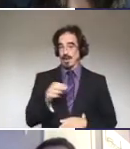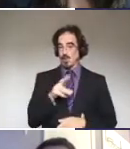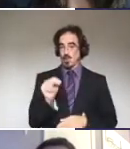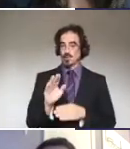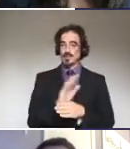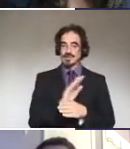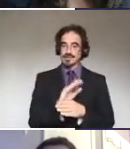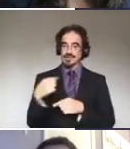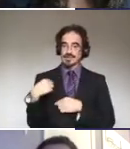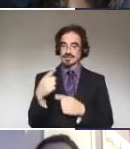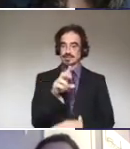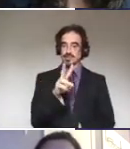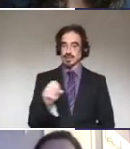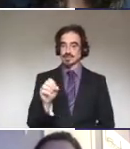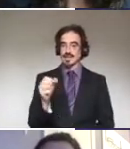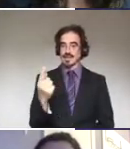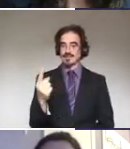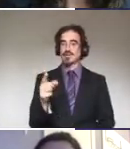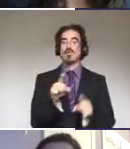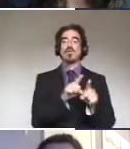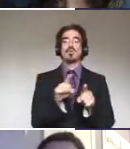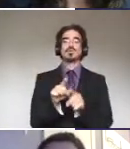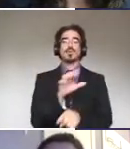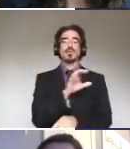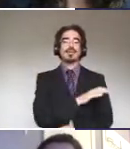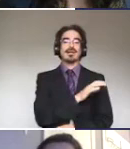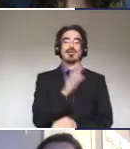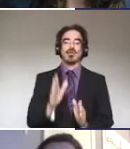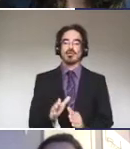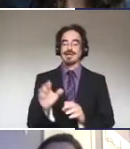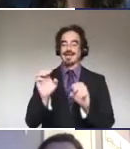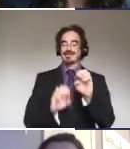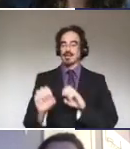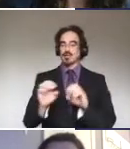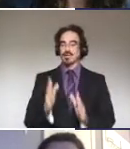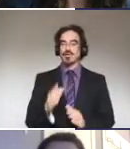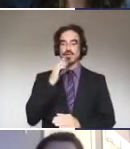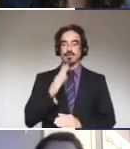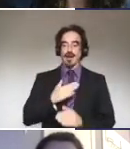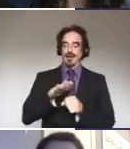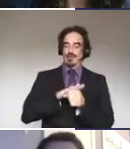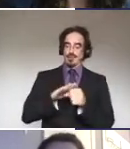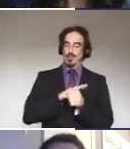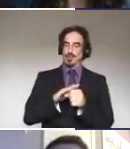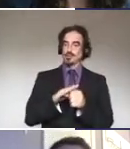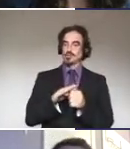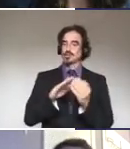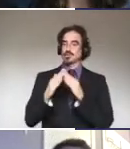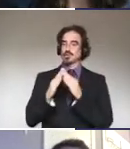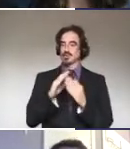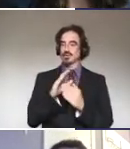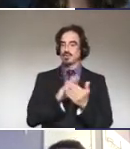I'm also the clinical evaluator for my local community college veterinary technology program